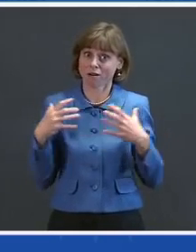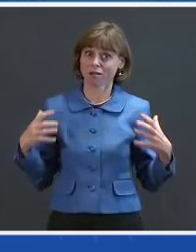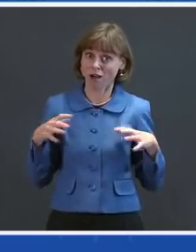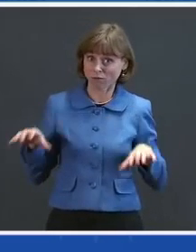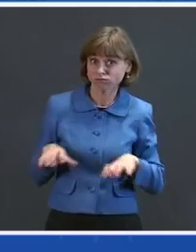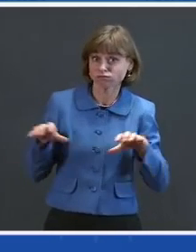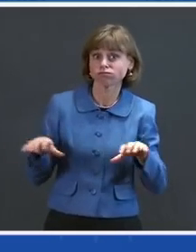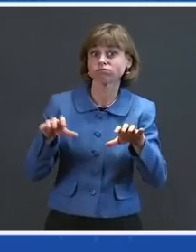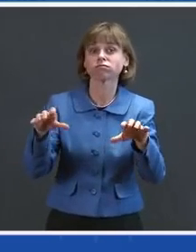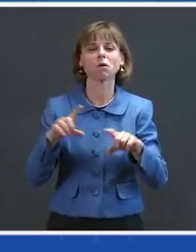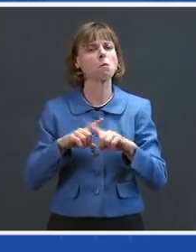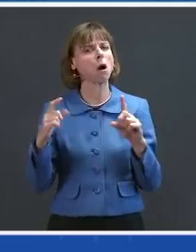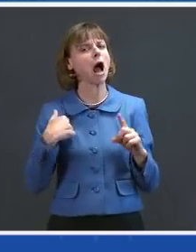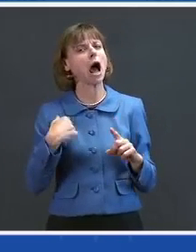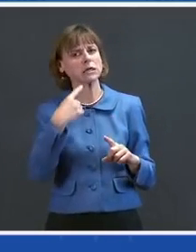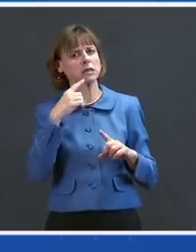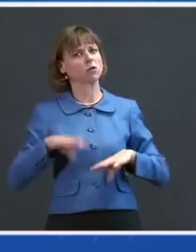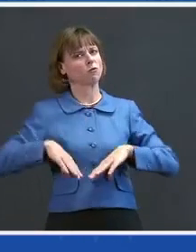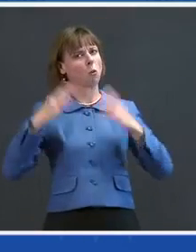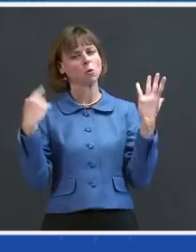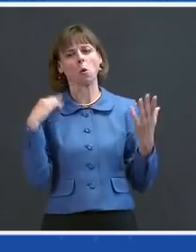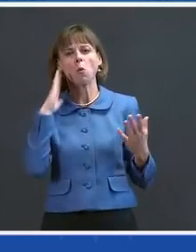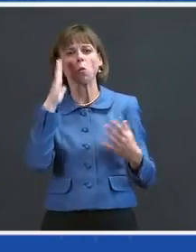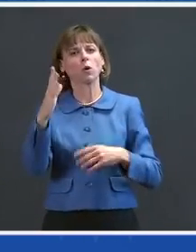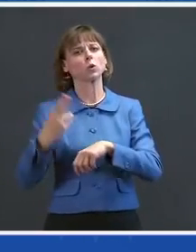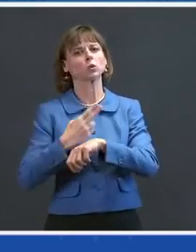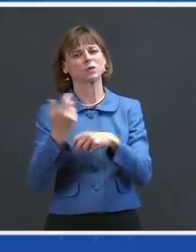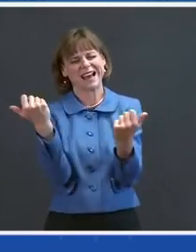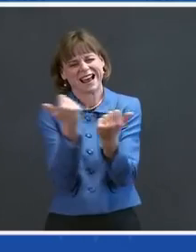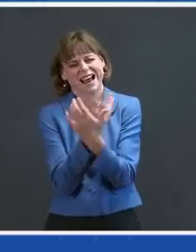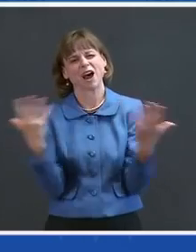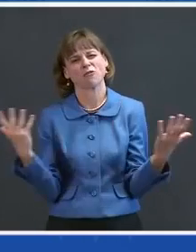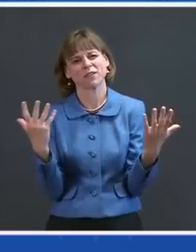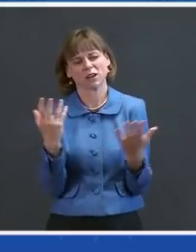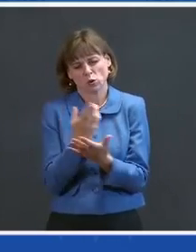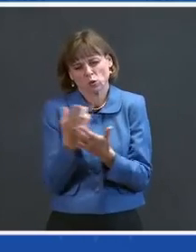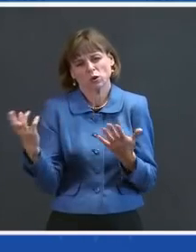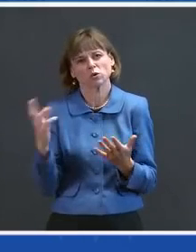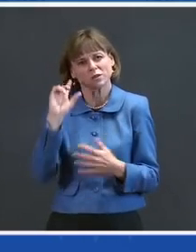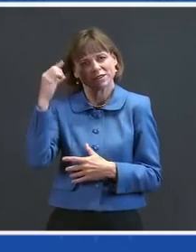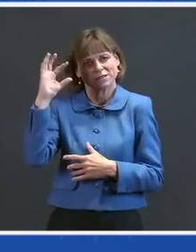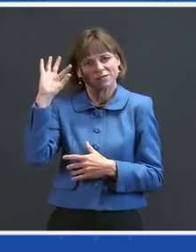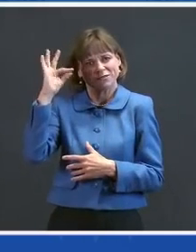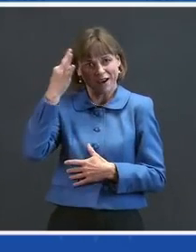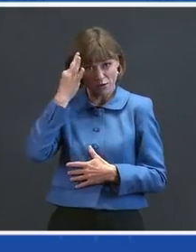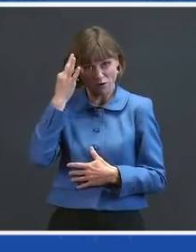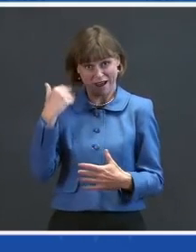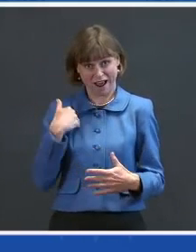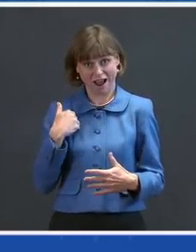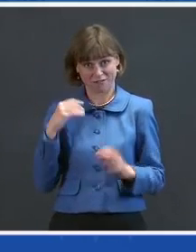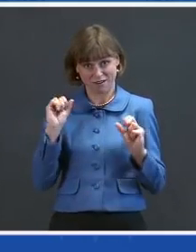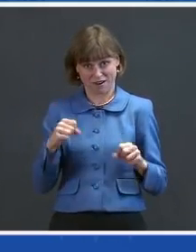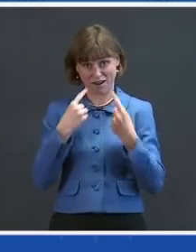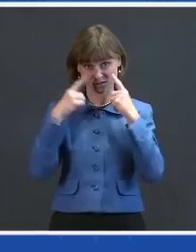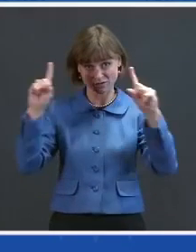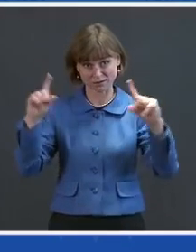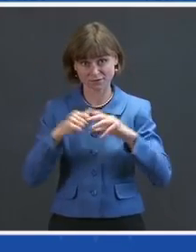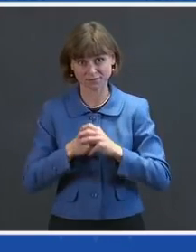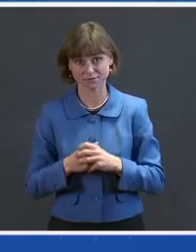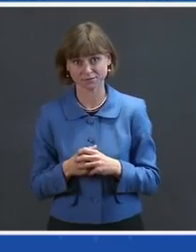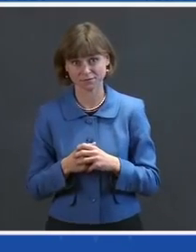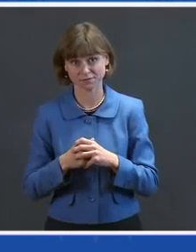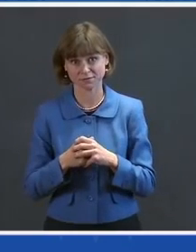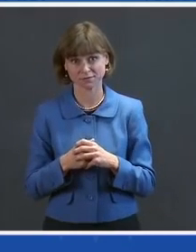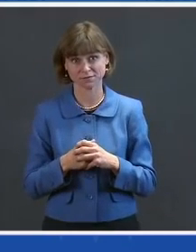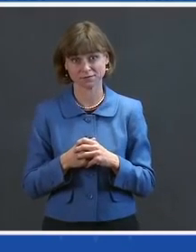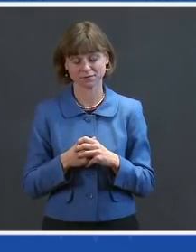the outset, we're going to use every resource of the federal government to make it happen. Among the things I learned when I came into office was